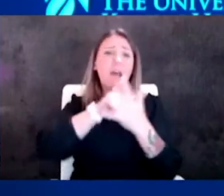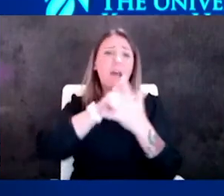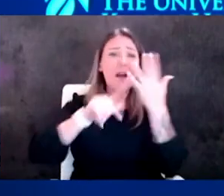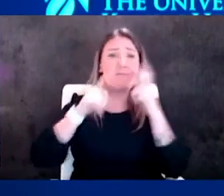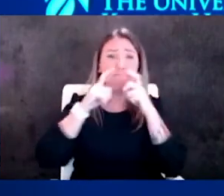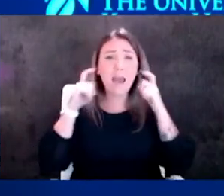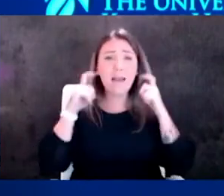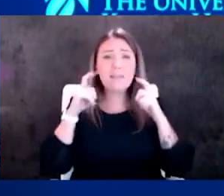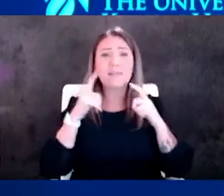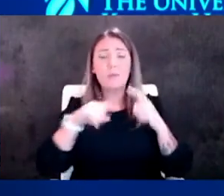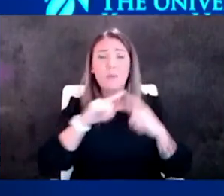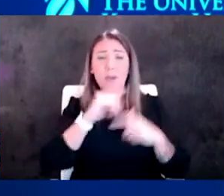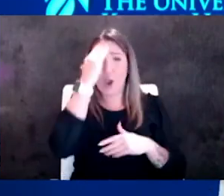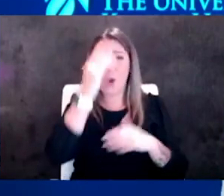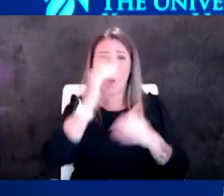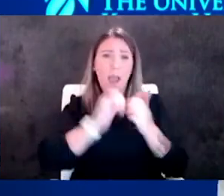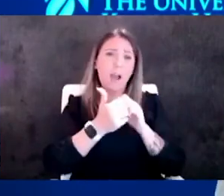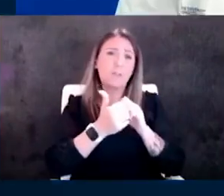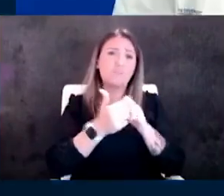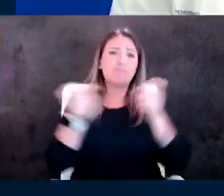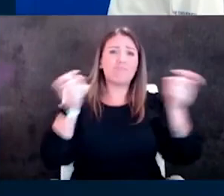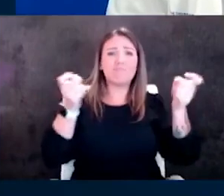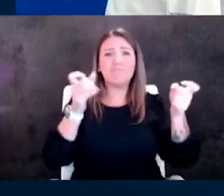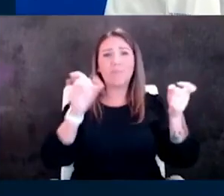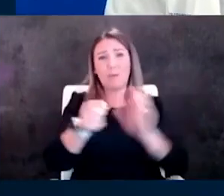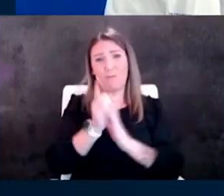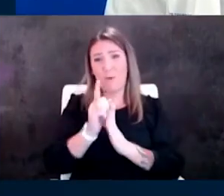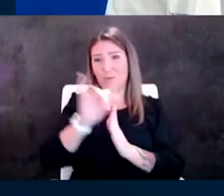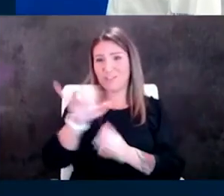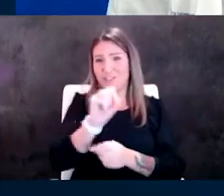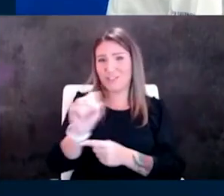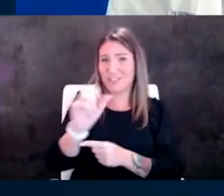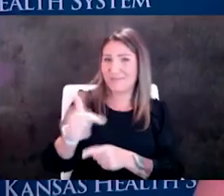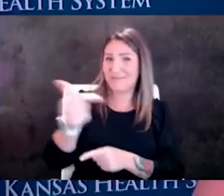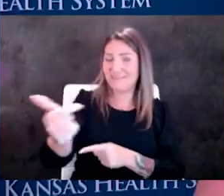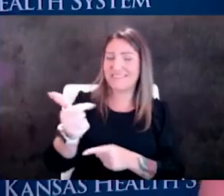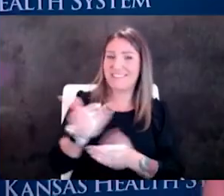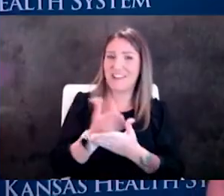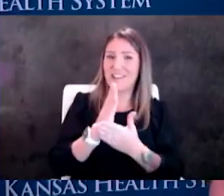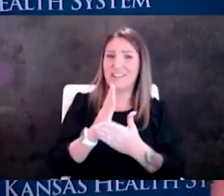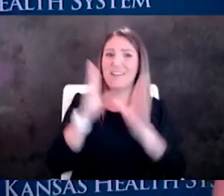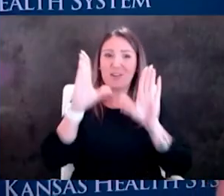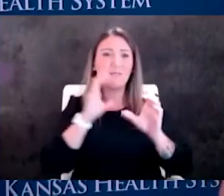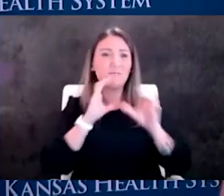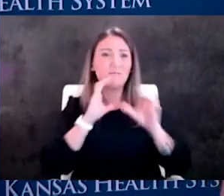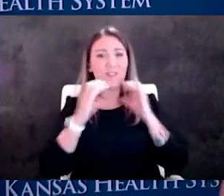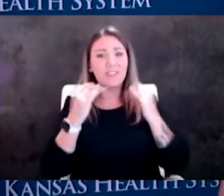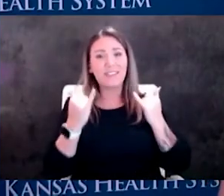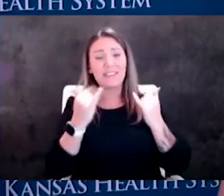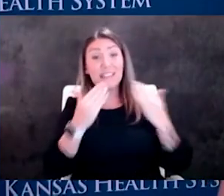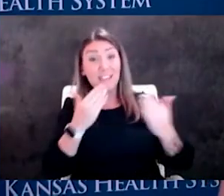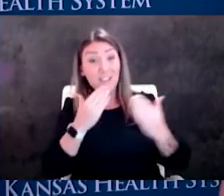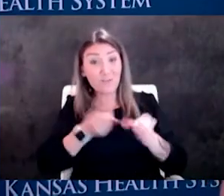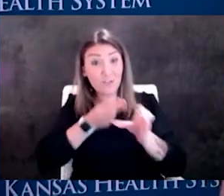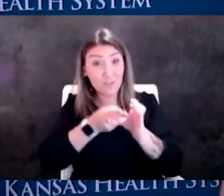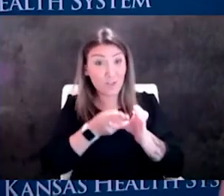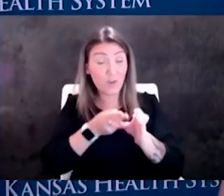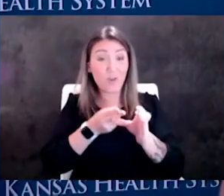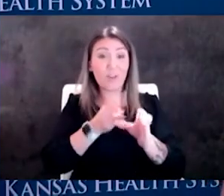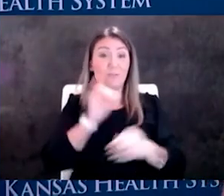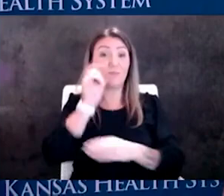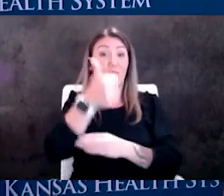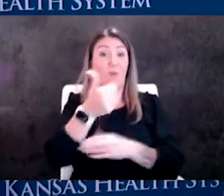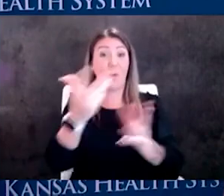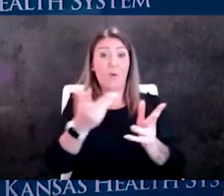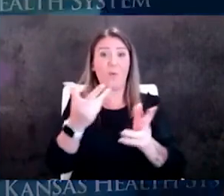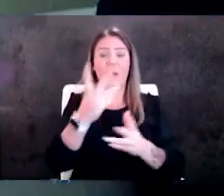master this moment jess back to you all right dr steitz great conversation today thank you all for joining us coming up tomorrow sleep